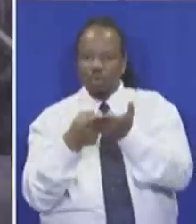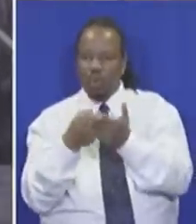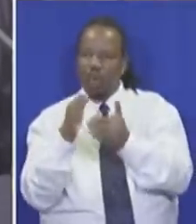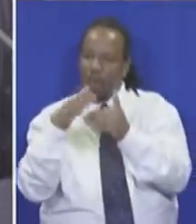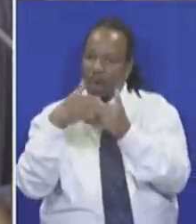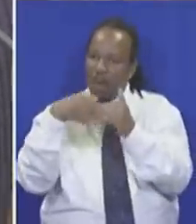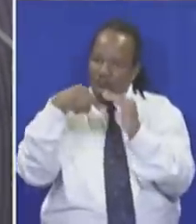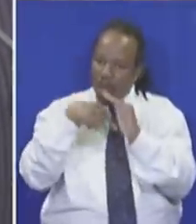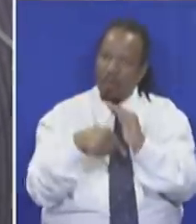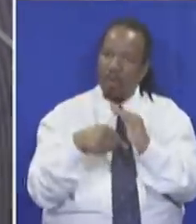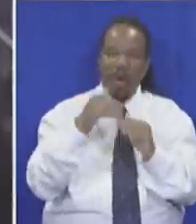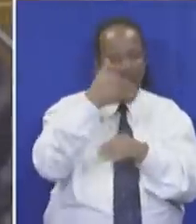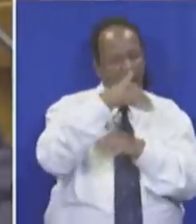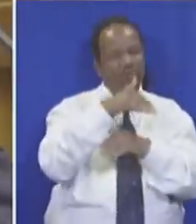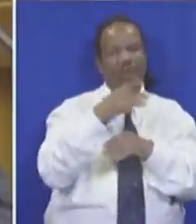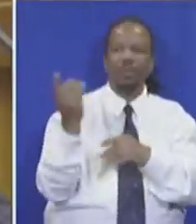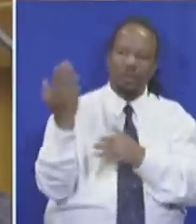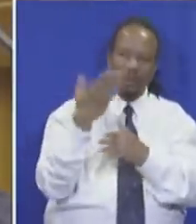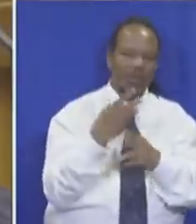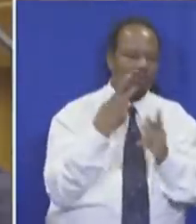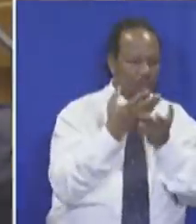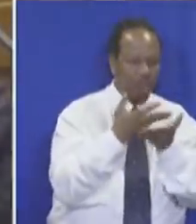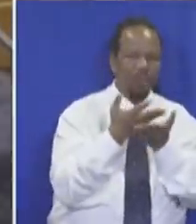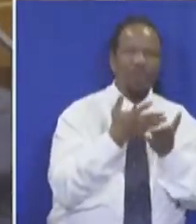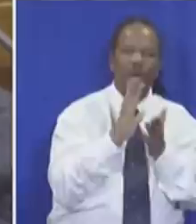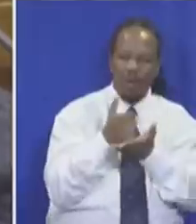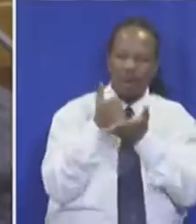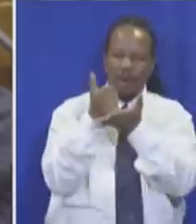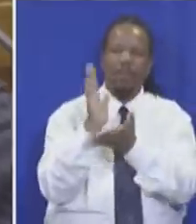outside, I'm ready. And I could help.